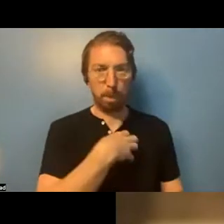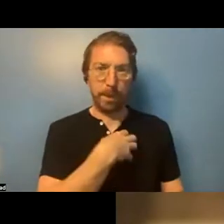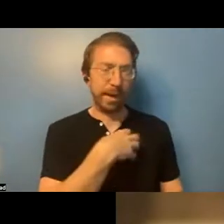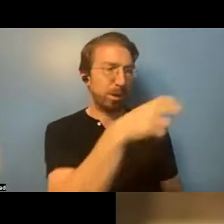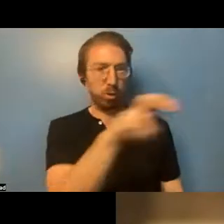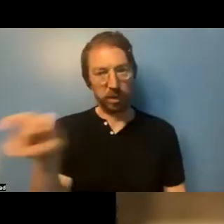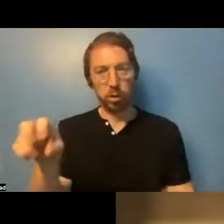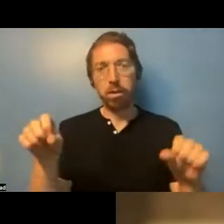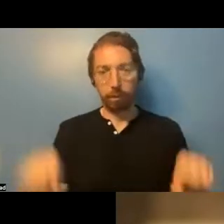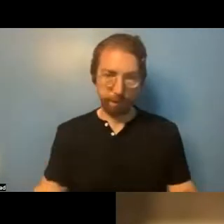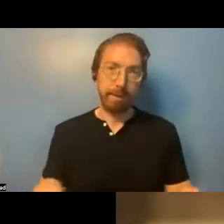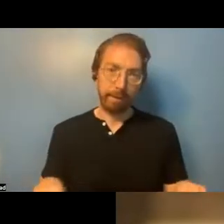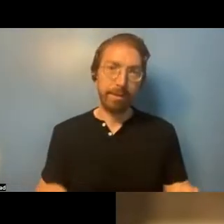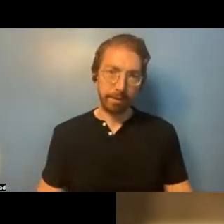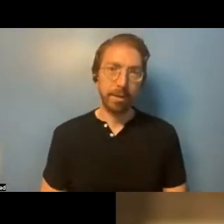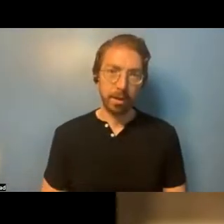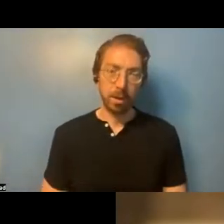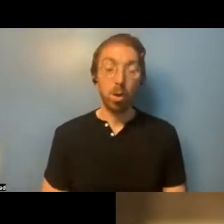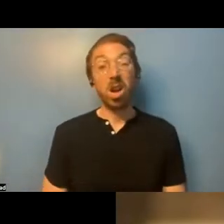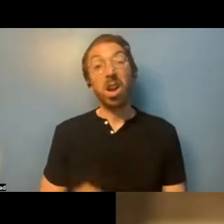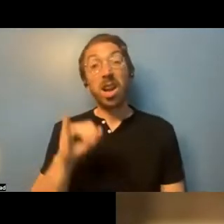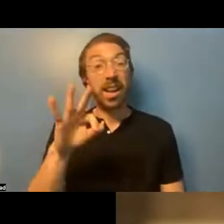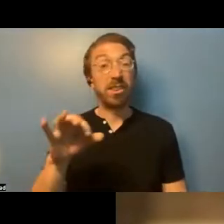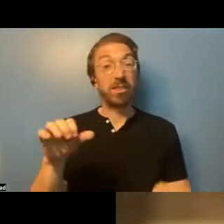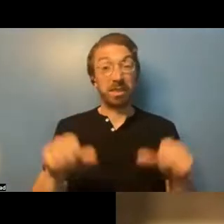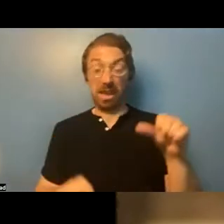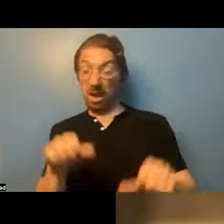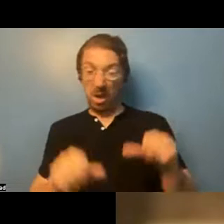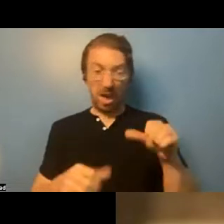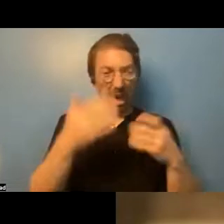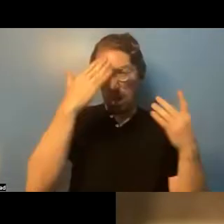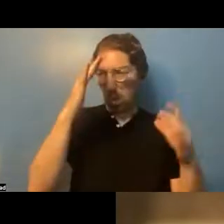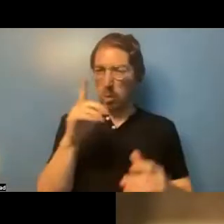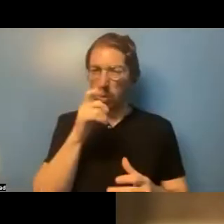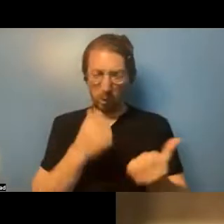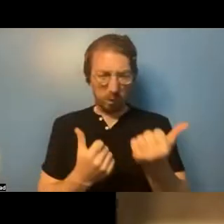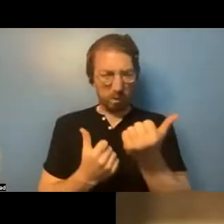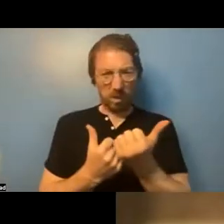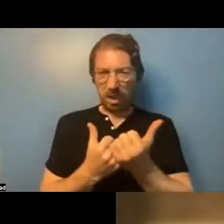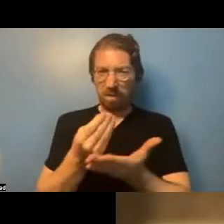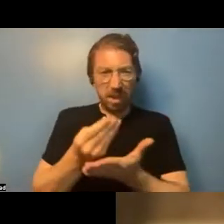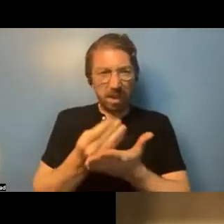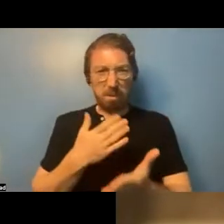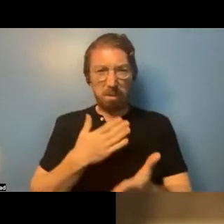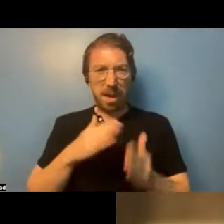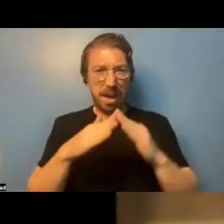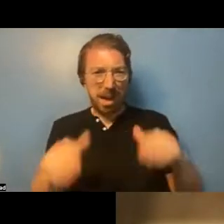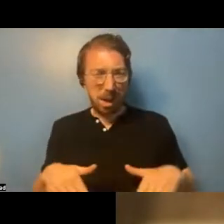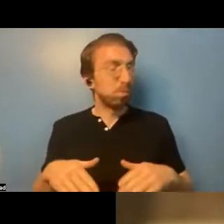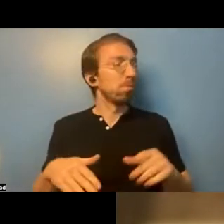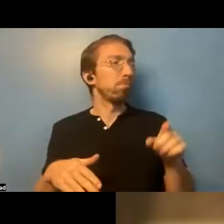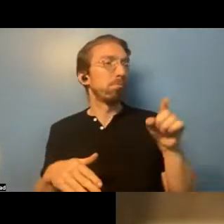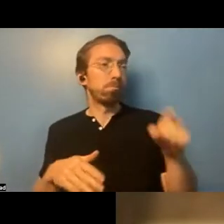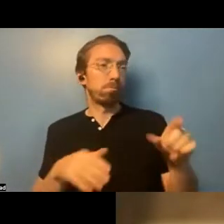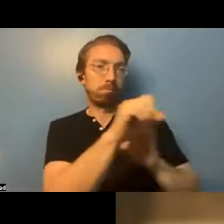the city. So in doubt, you can contact the New York state OMH complaint line. And I've included that information in the